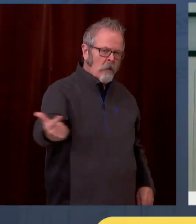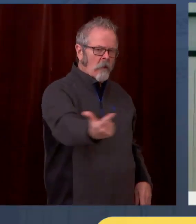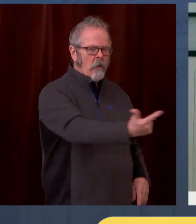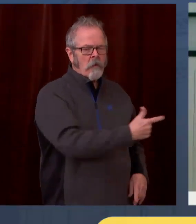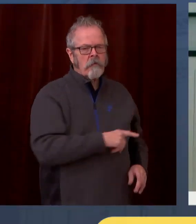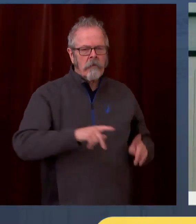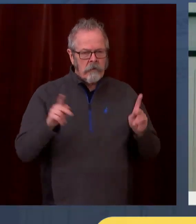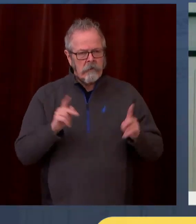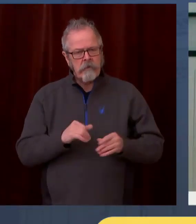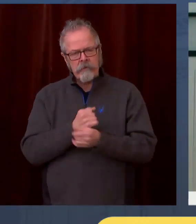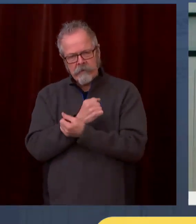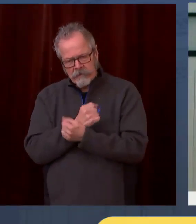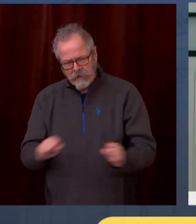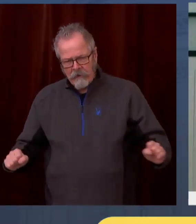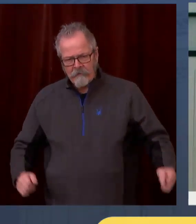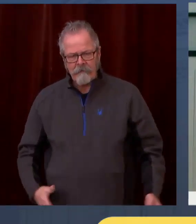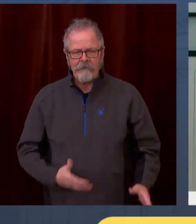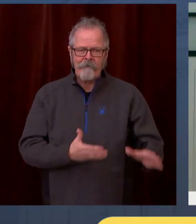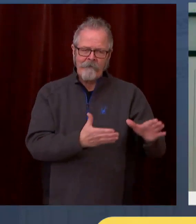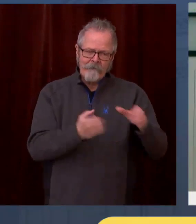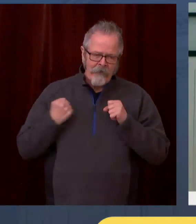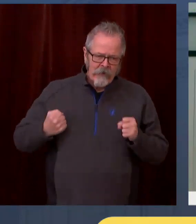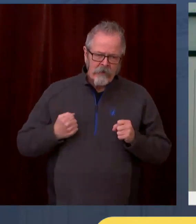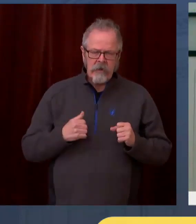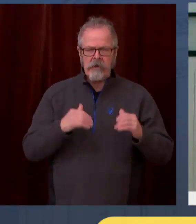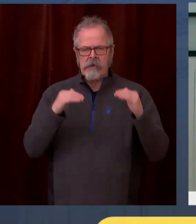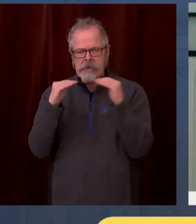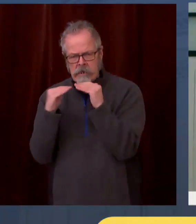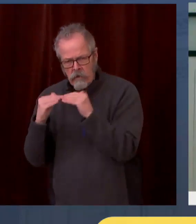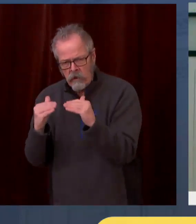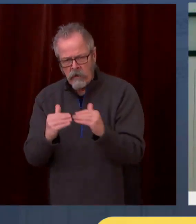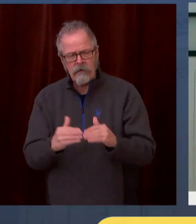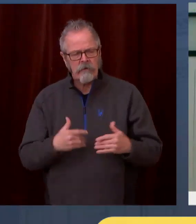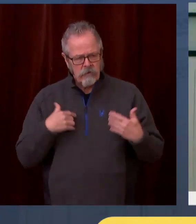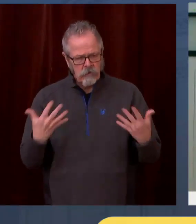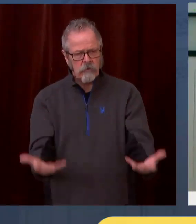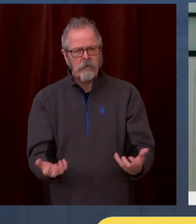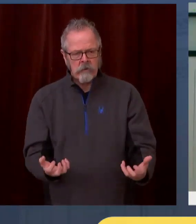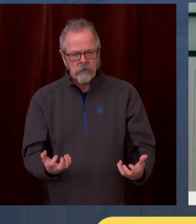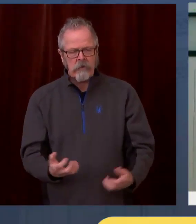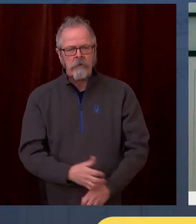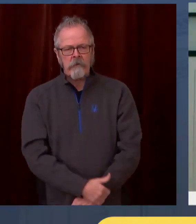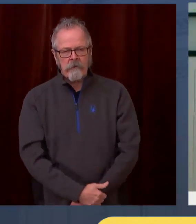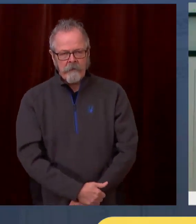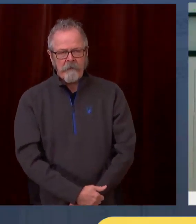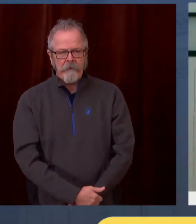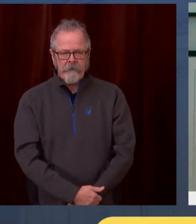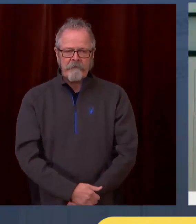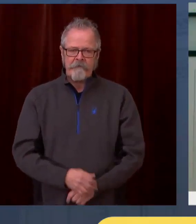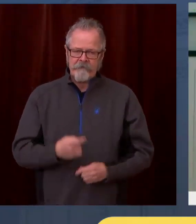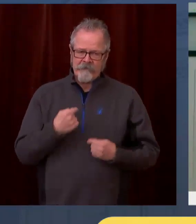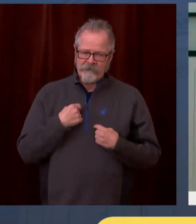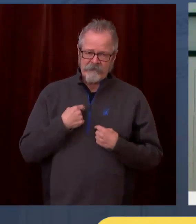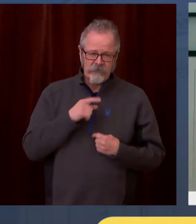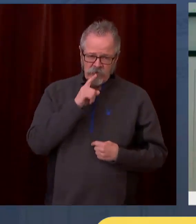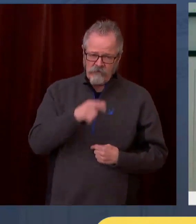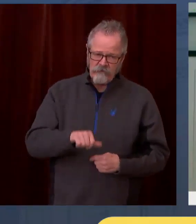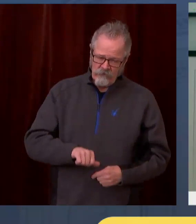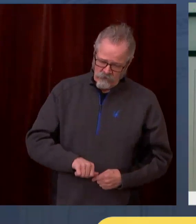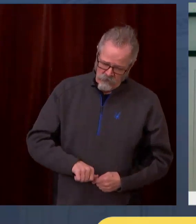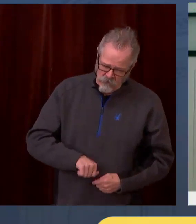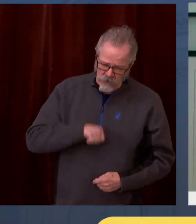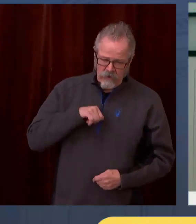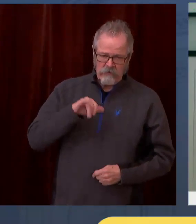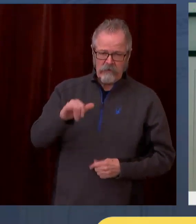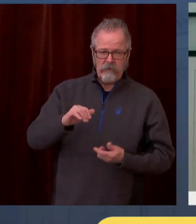way possible. I'd just like to end by saying truly how proud I am of everyone partnering and coming together for a common